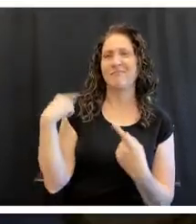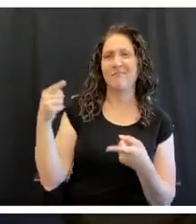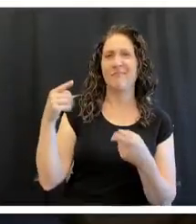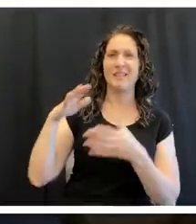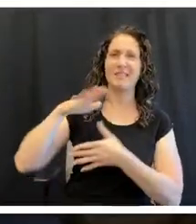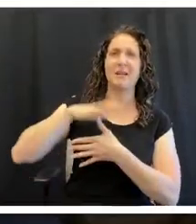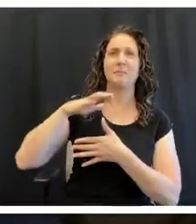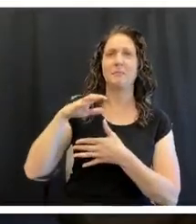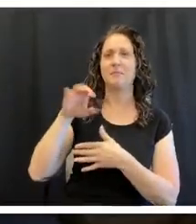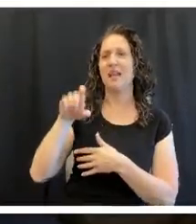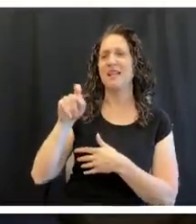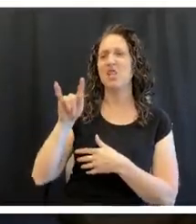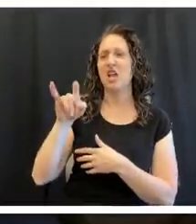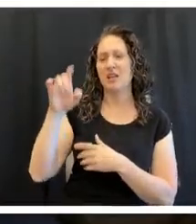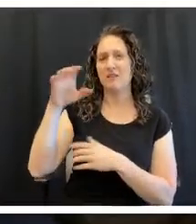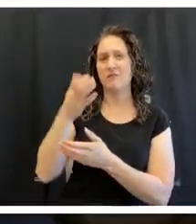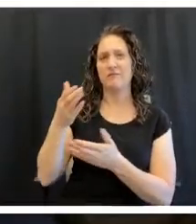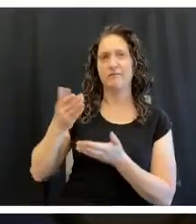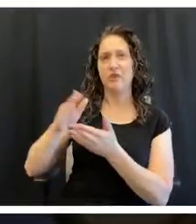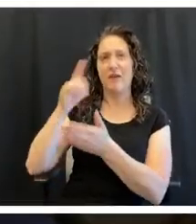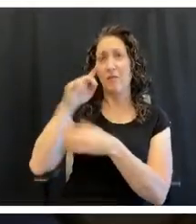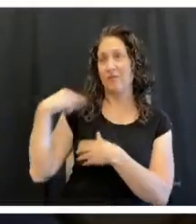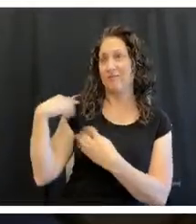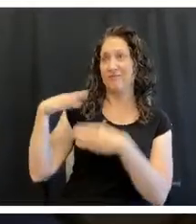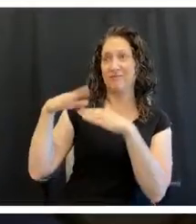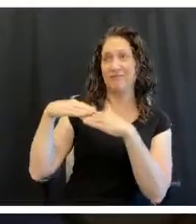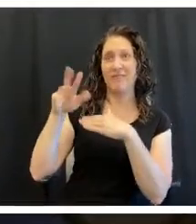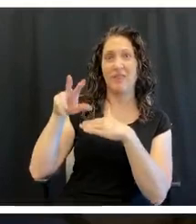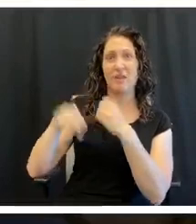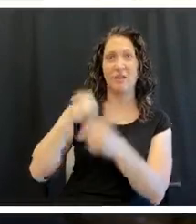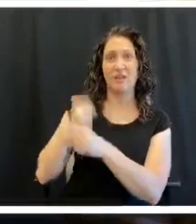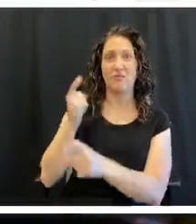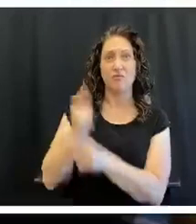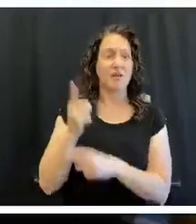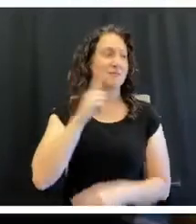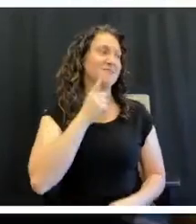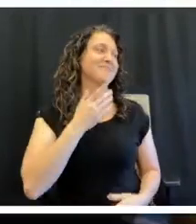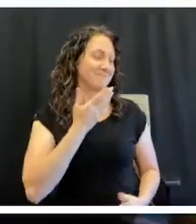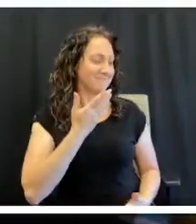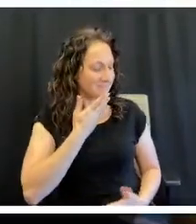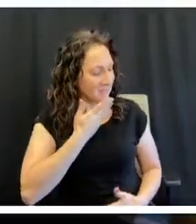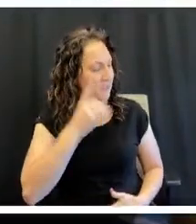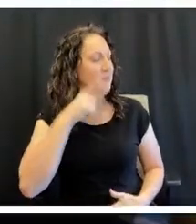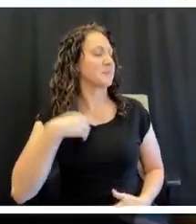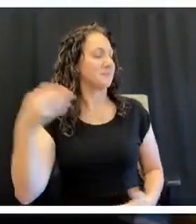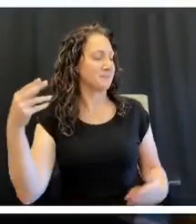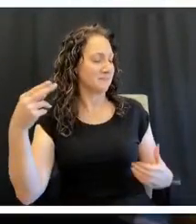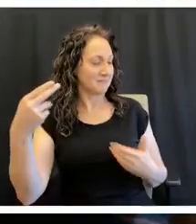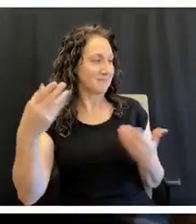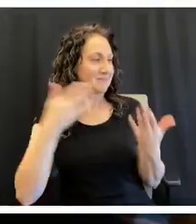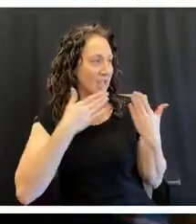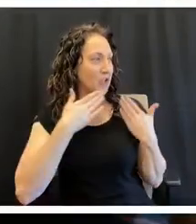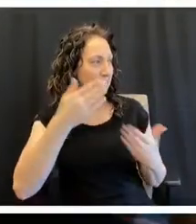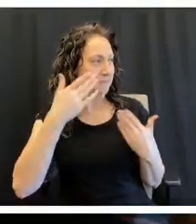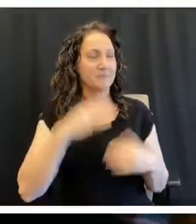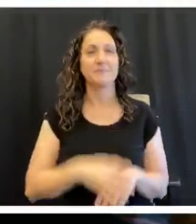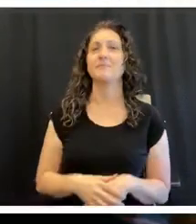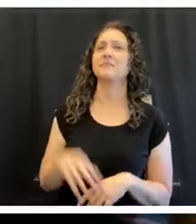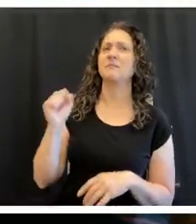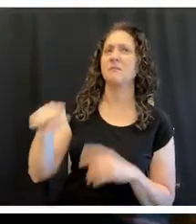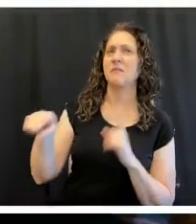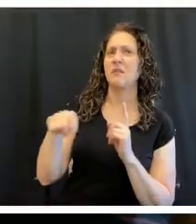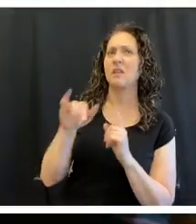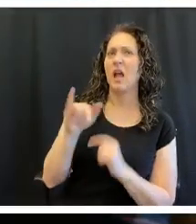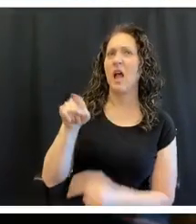for over 30 years. We really appreciate you joining us today. My pleasure. Thank you for having me. Well, and I should mention, too, that you're